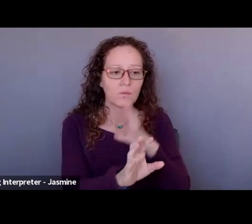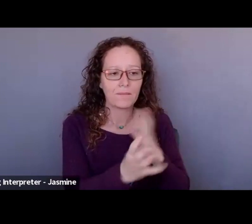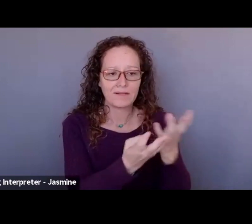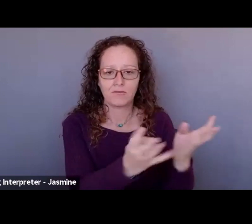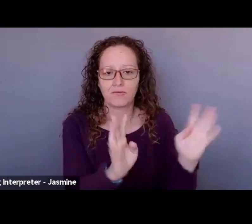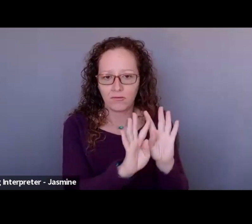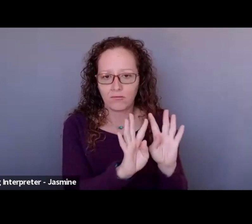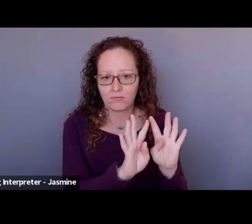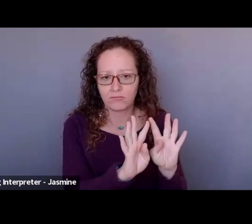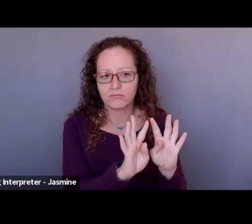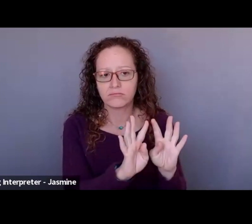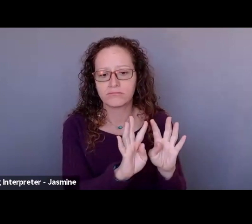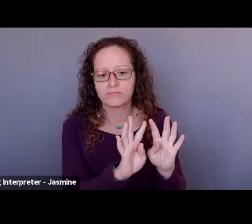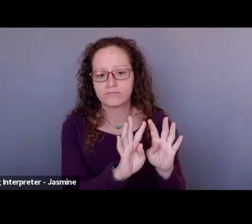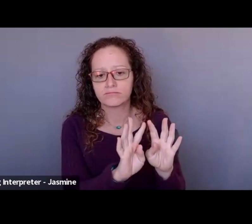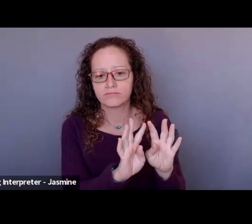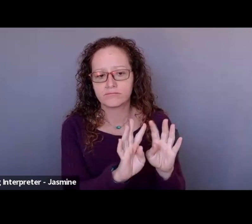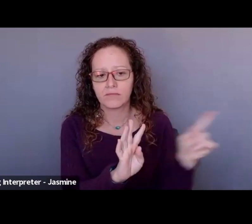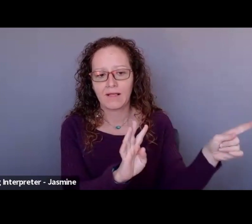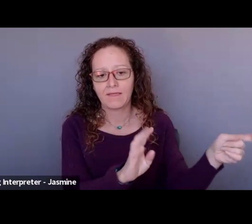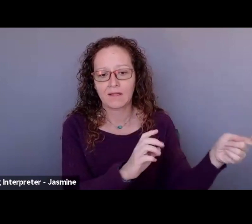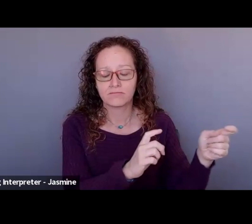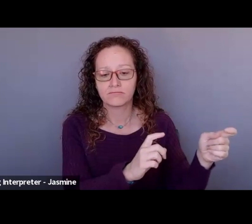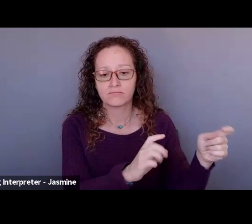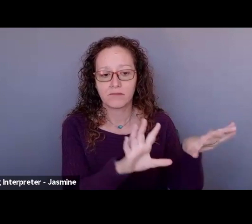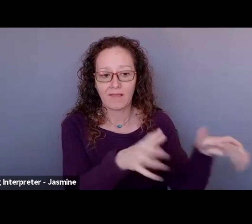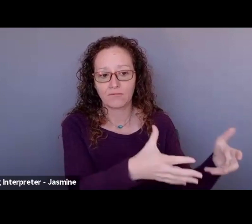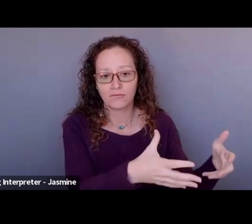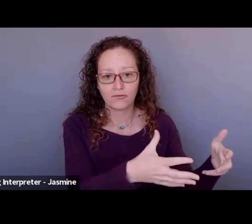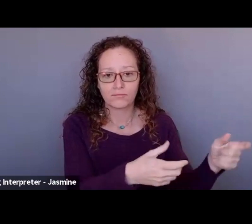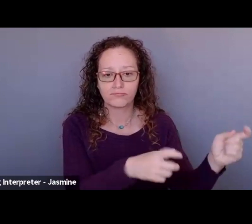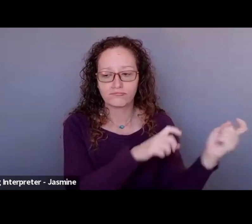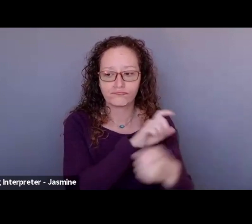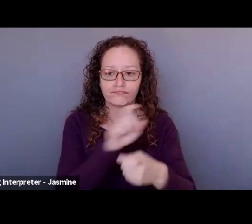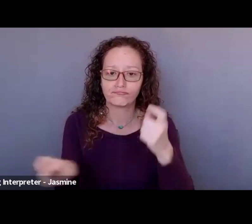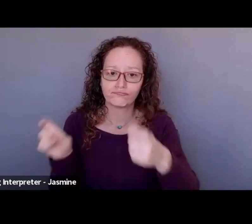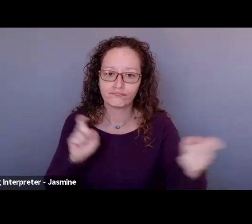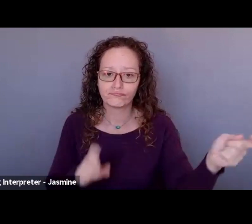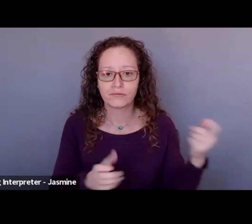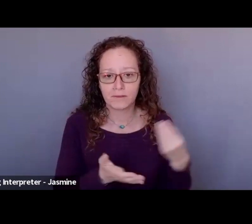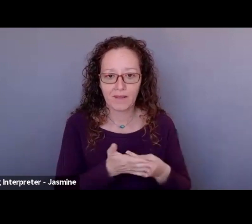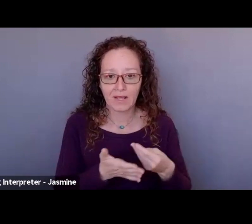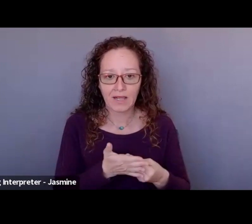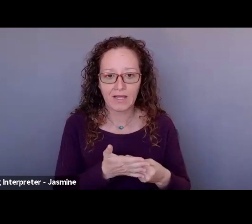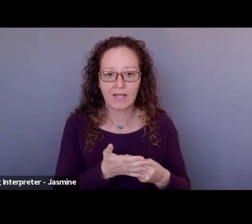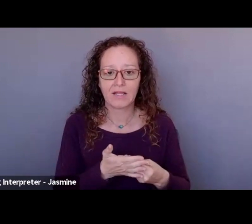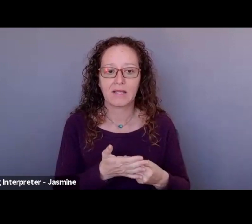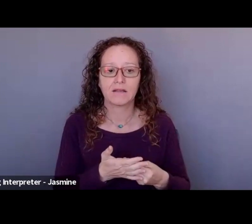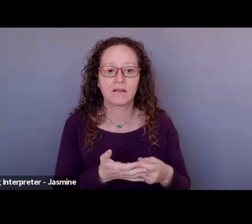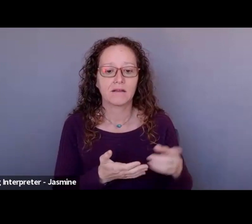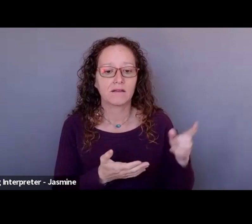gave money out as a group. And through that group, she had heard about our organization.